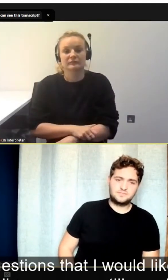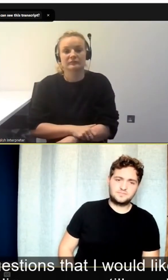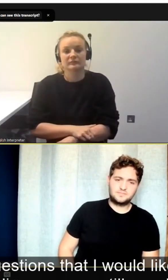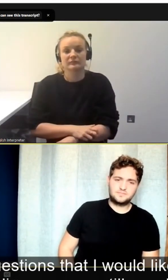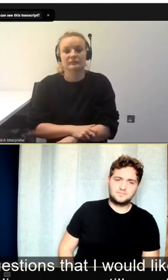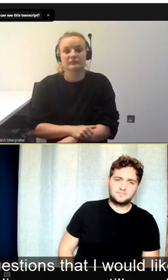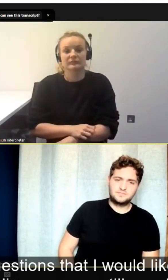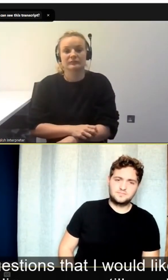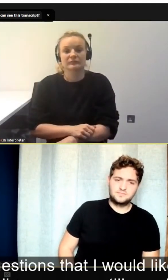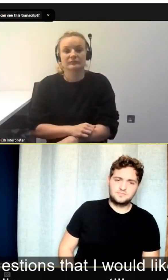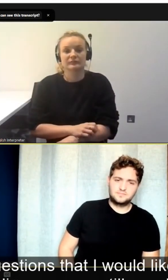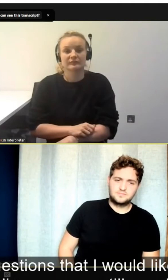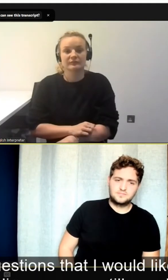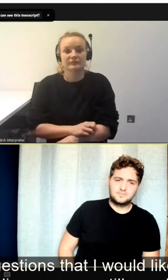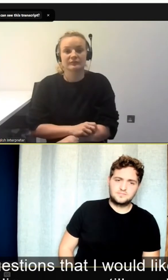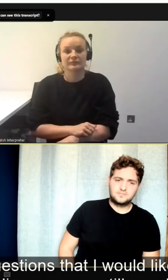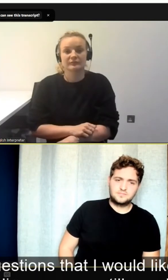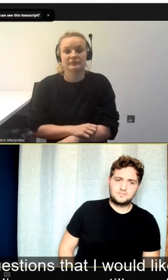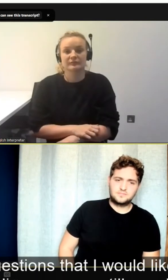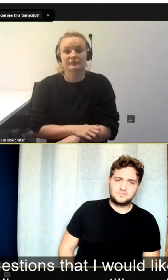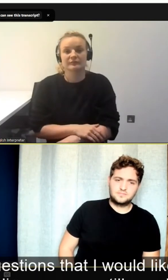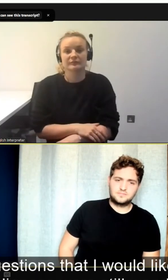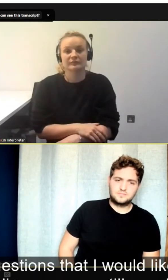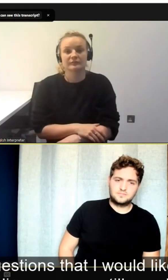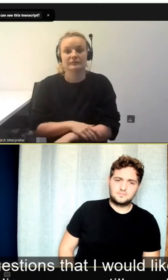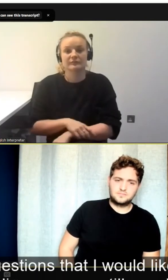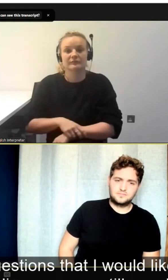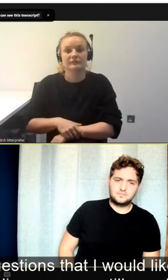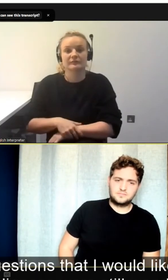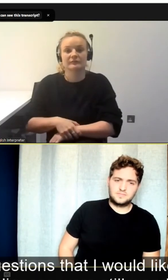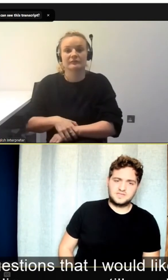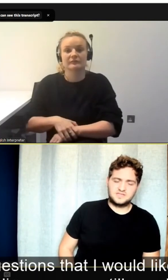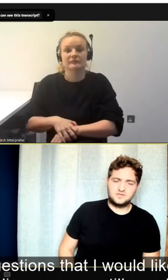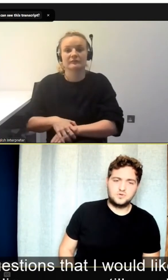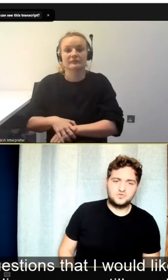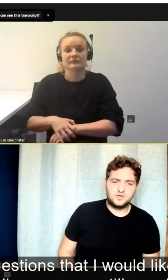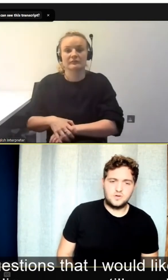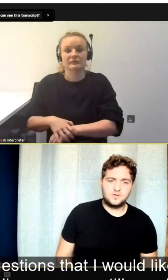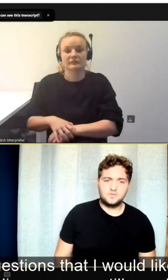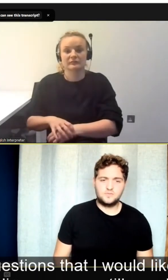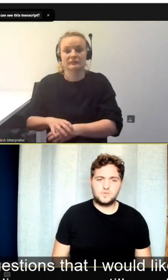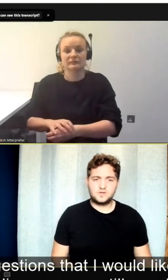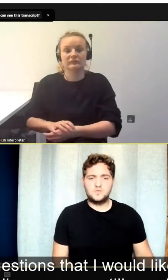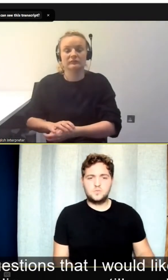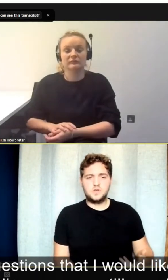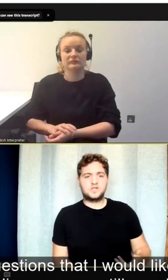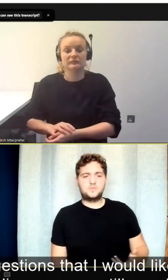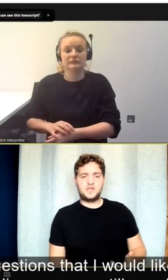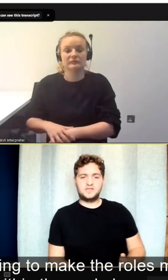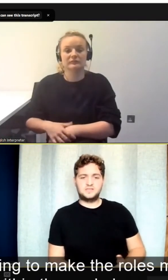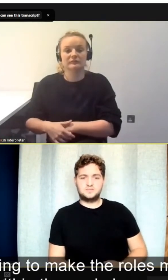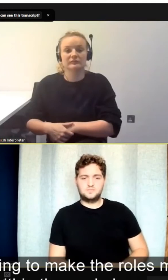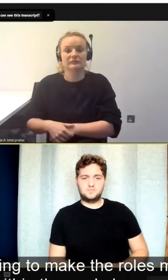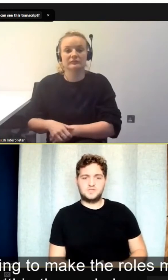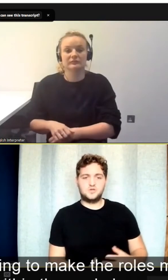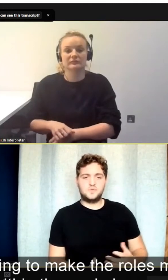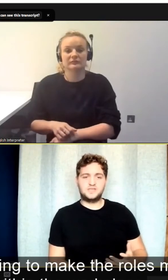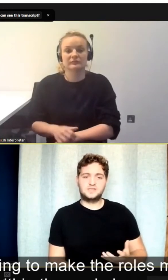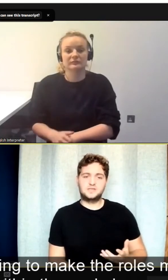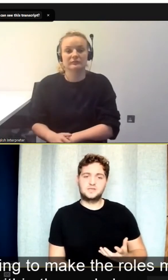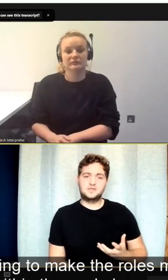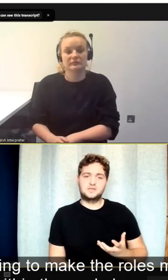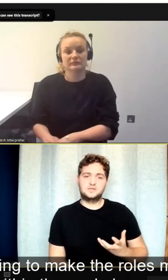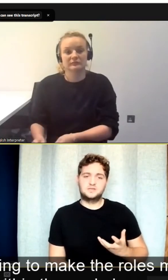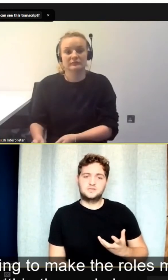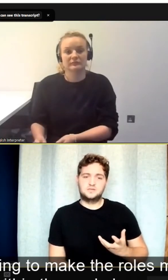wondering what what can the workplace be